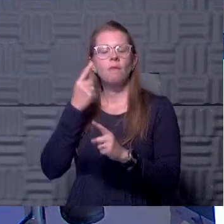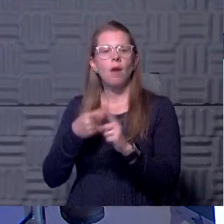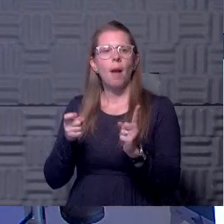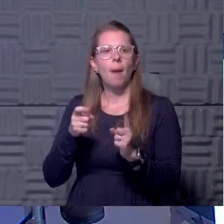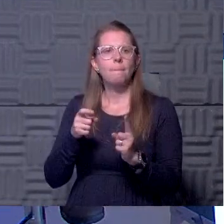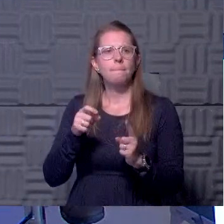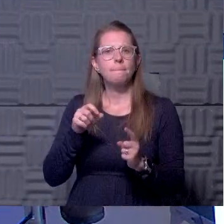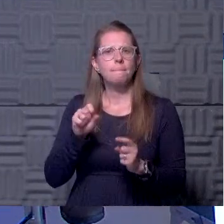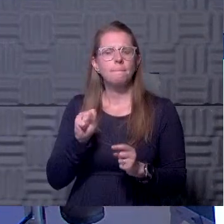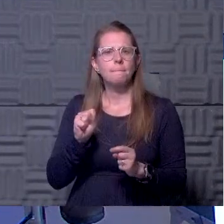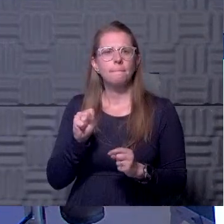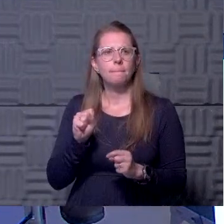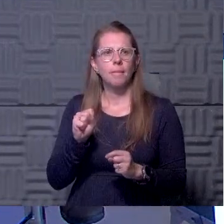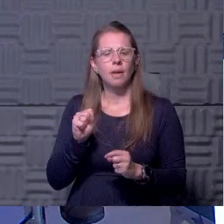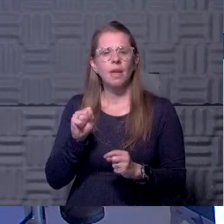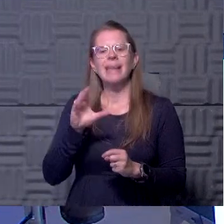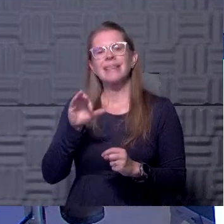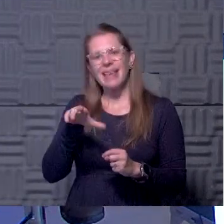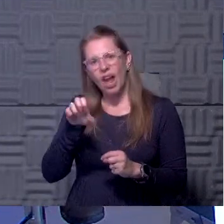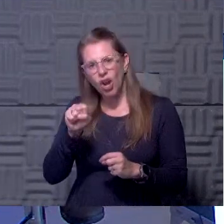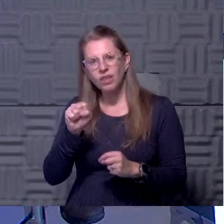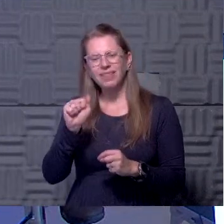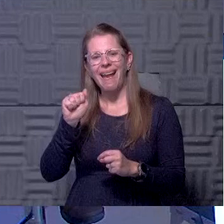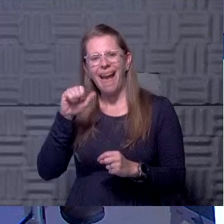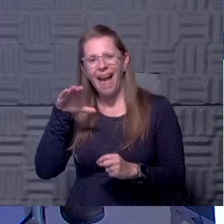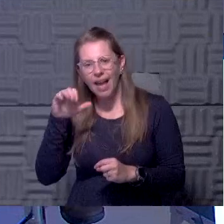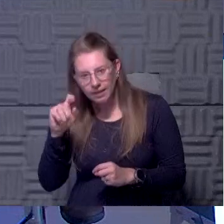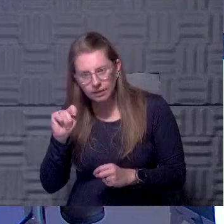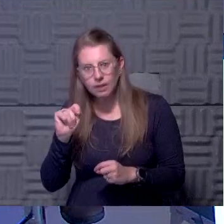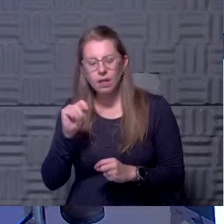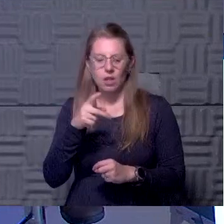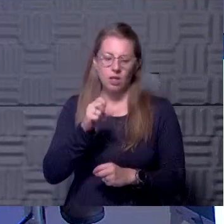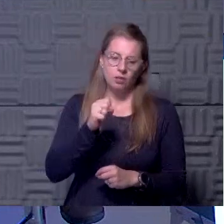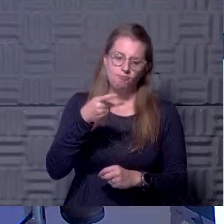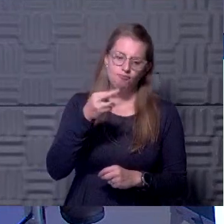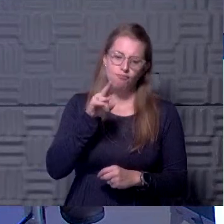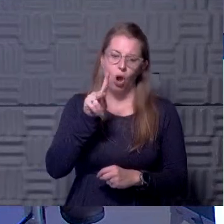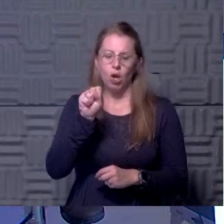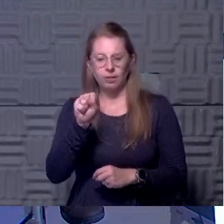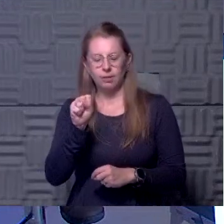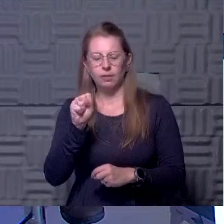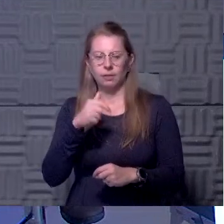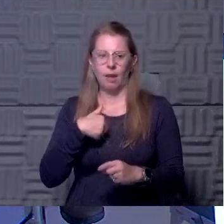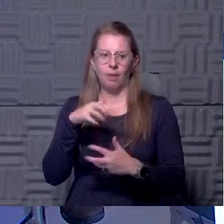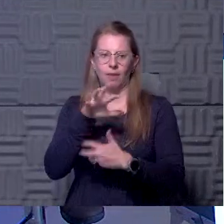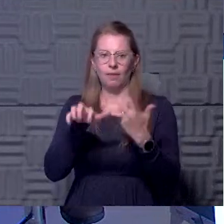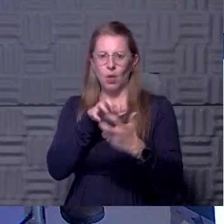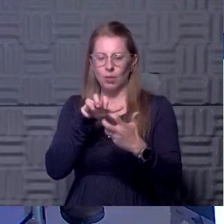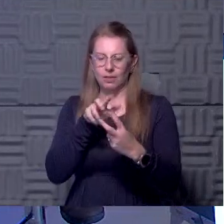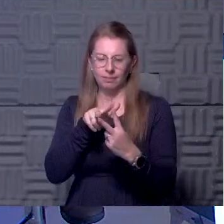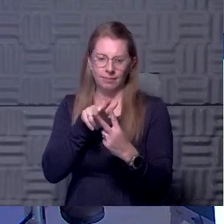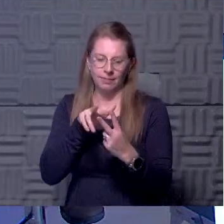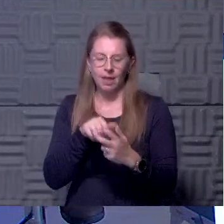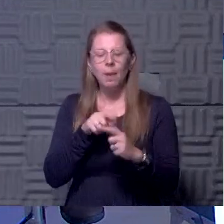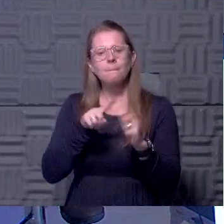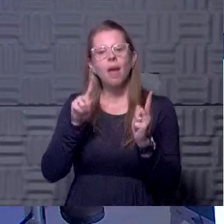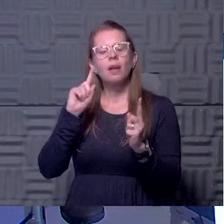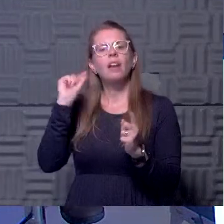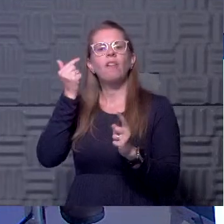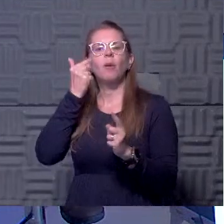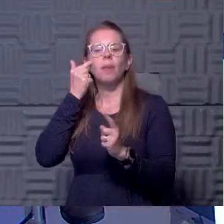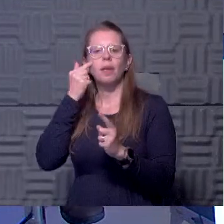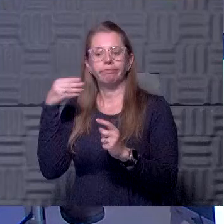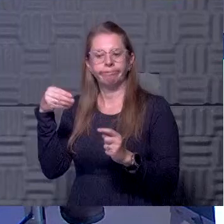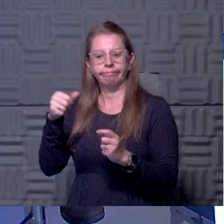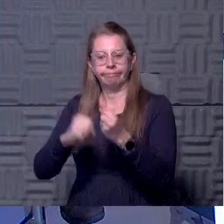which is a spark fund, which is part of the cares act. I'm going to get my, my cares, my sparks and all that mixed up, but it is funded by some of the government initiative to help